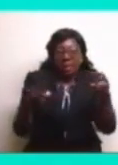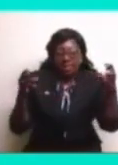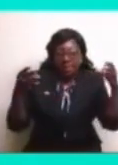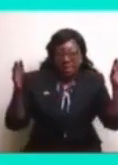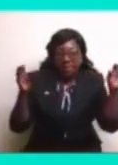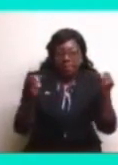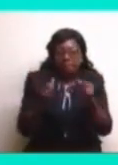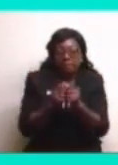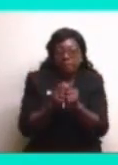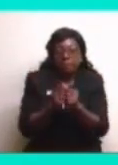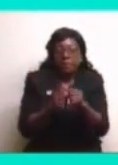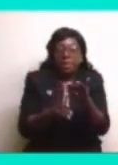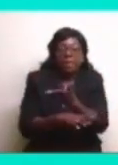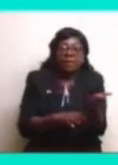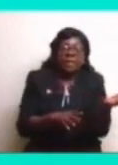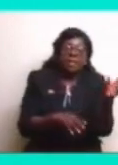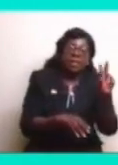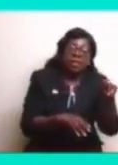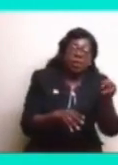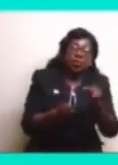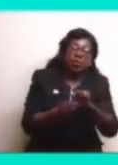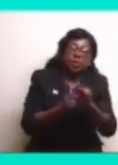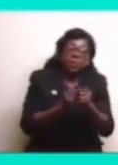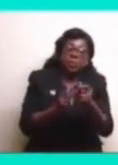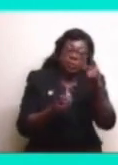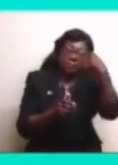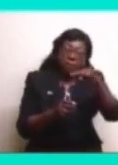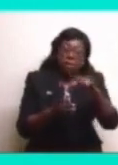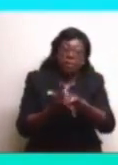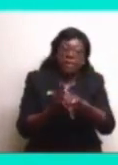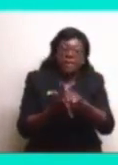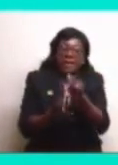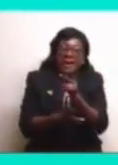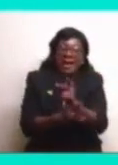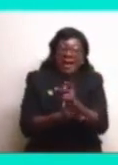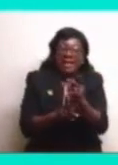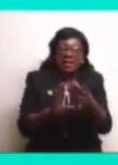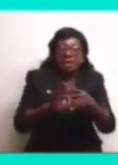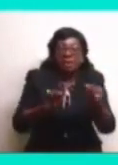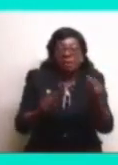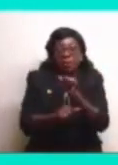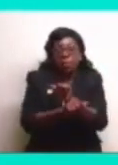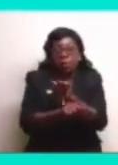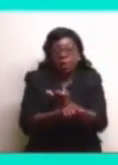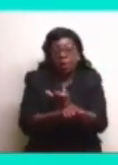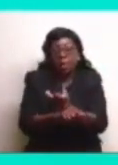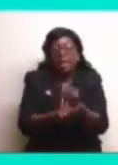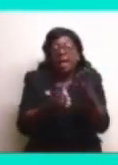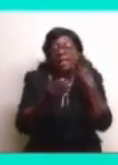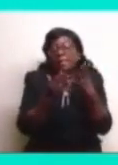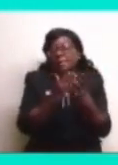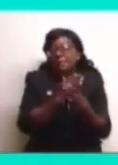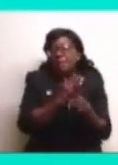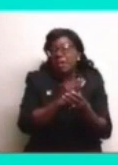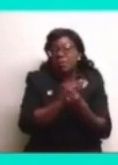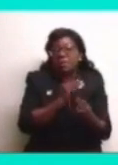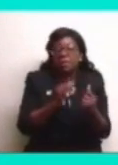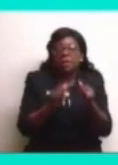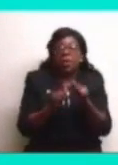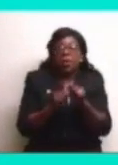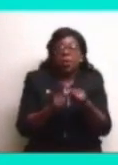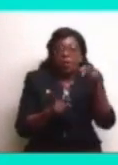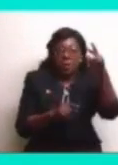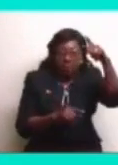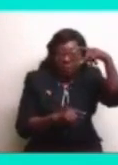And there is no substitute for that kind of hands-on experience with politicians who